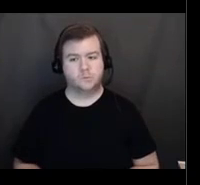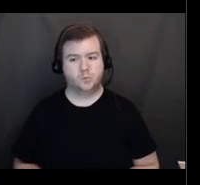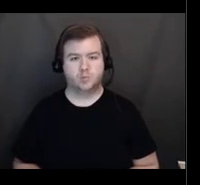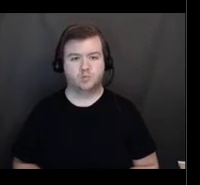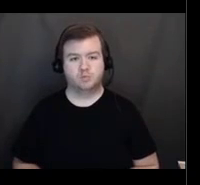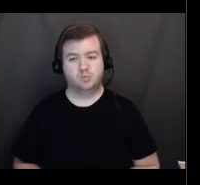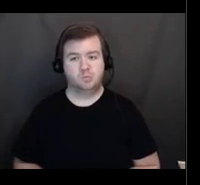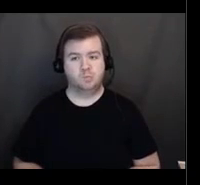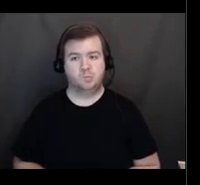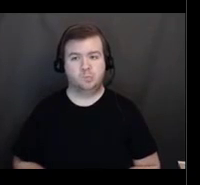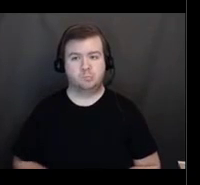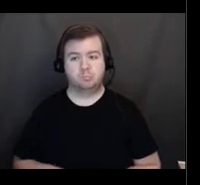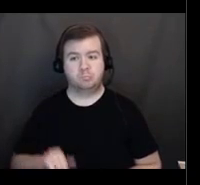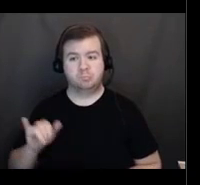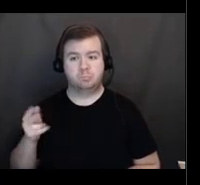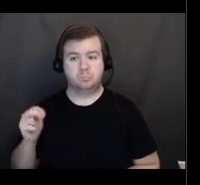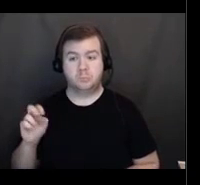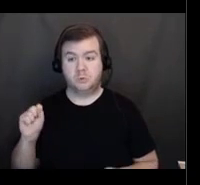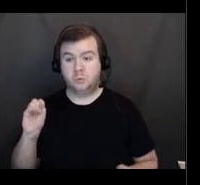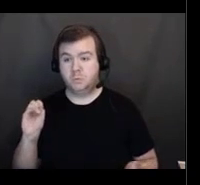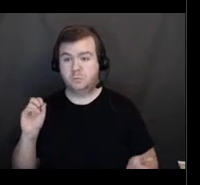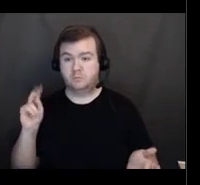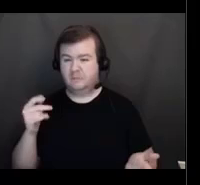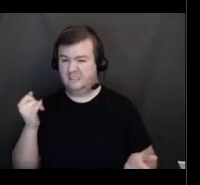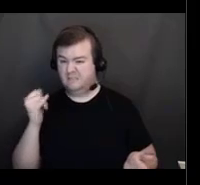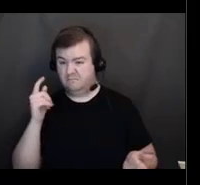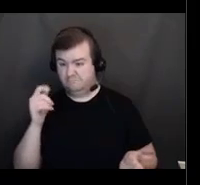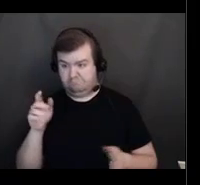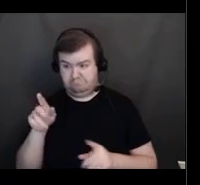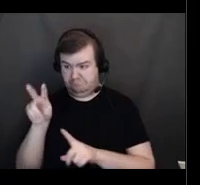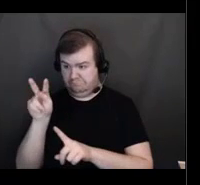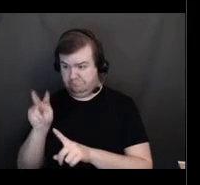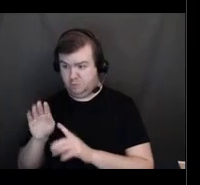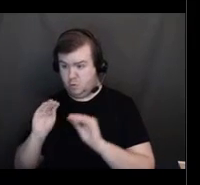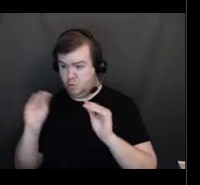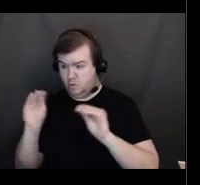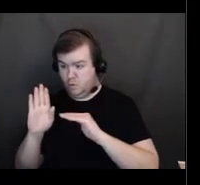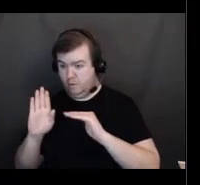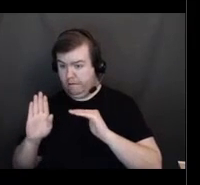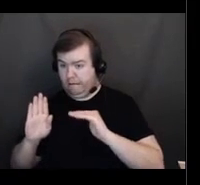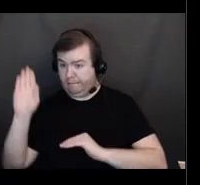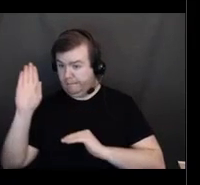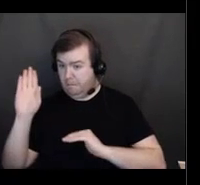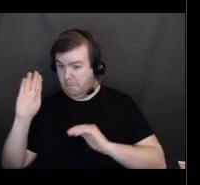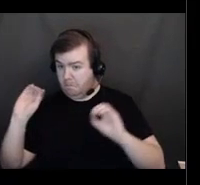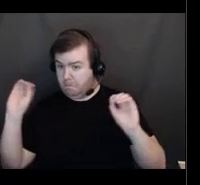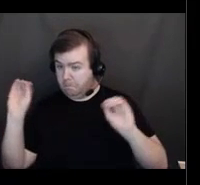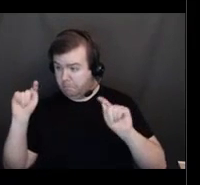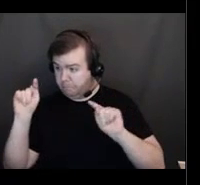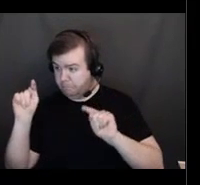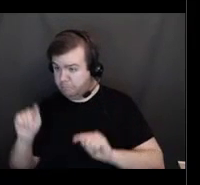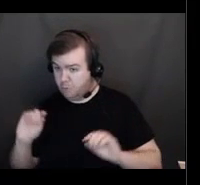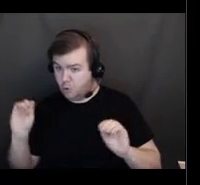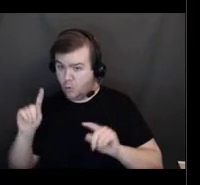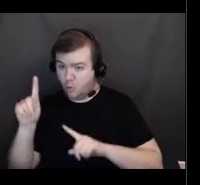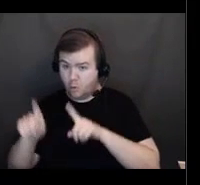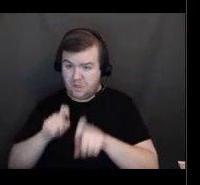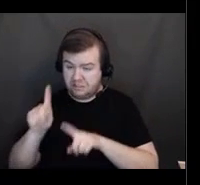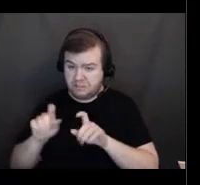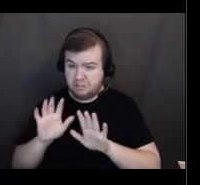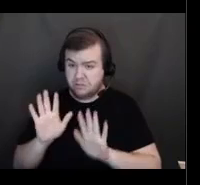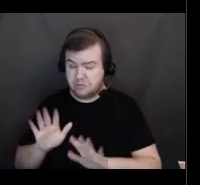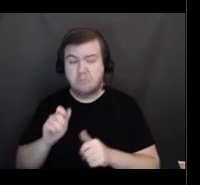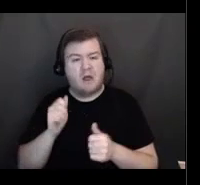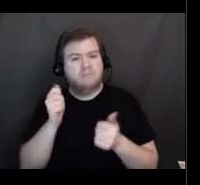So, is anybody's hand up? I don't see anybody's hand up. I'm not seeing any more questions. We had a few good